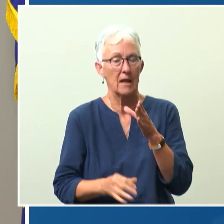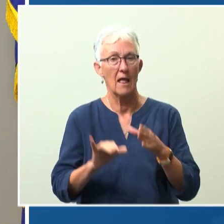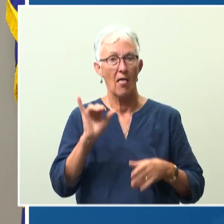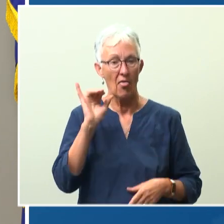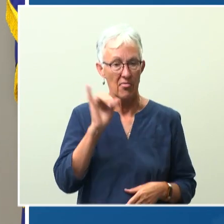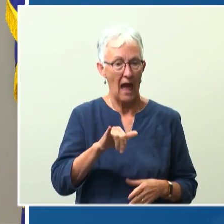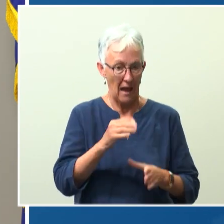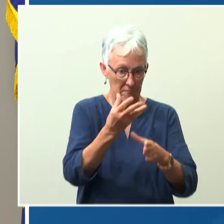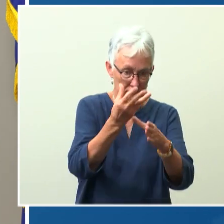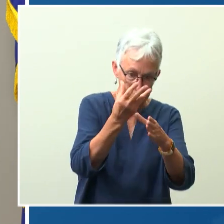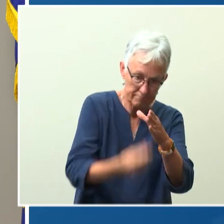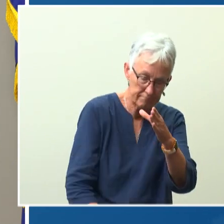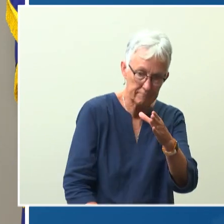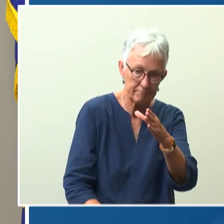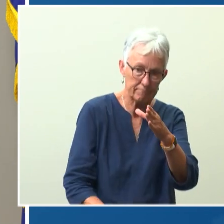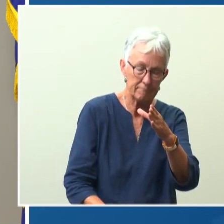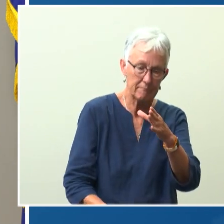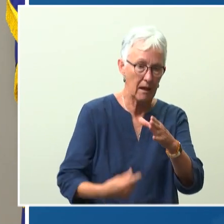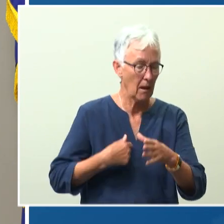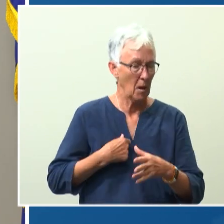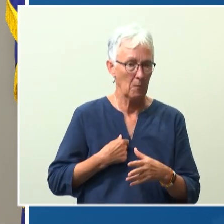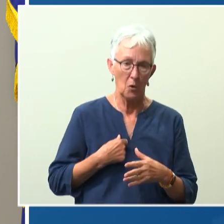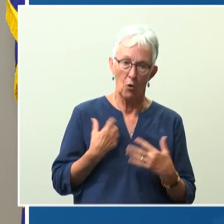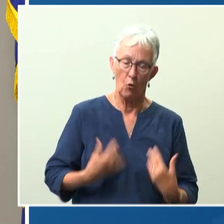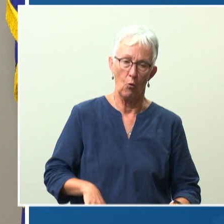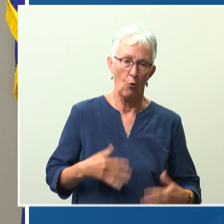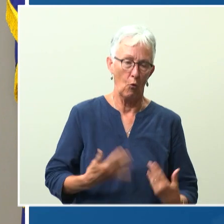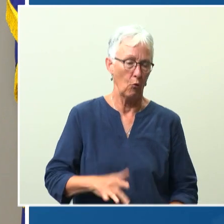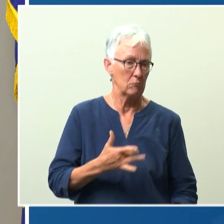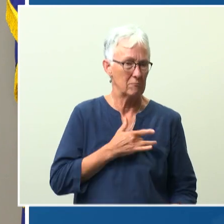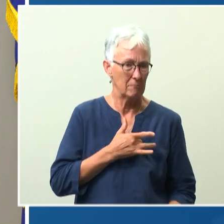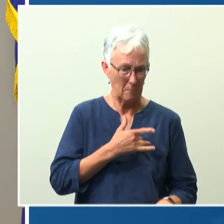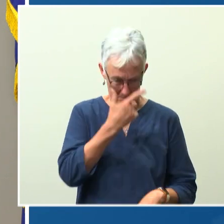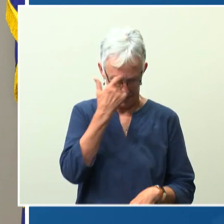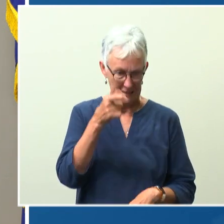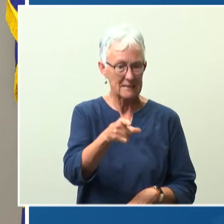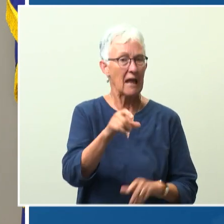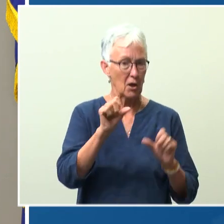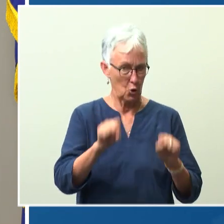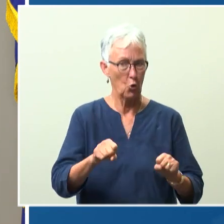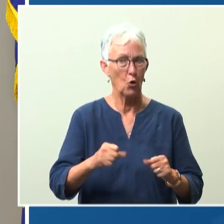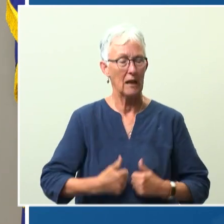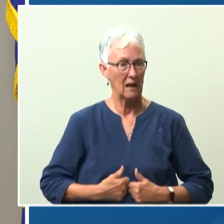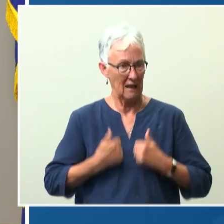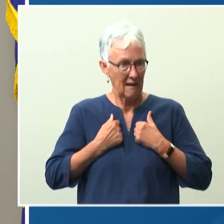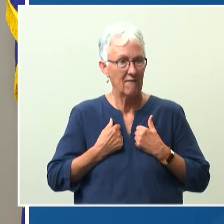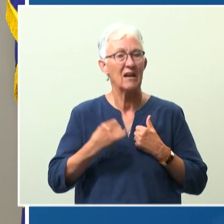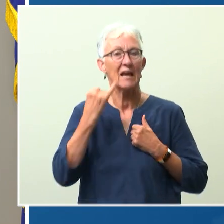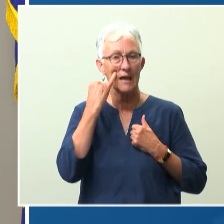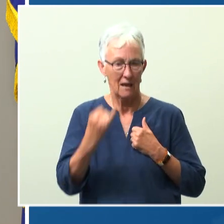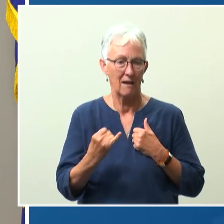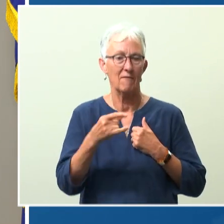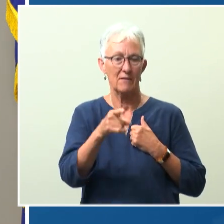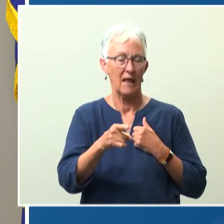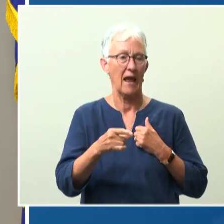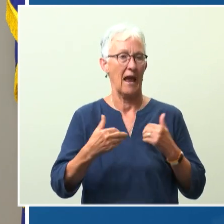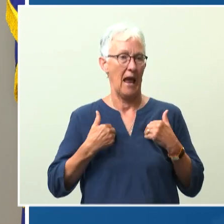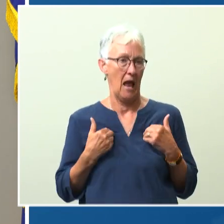preventable loss. These patients would likely not have even been hospitalized if they had been vaccinated.